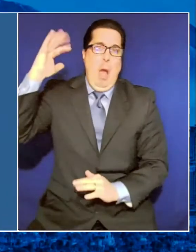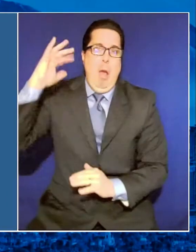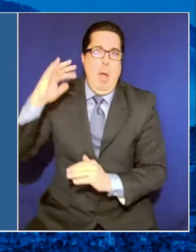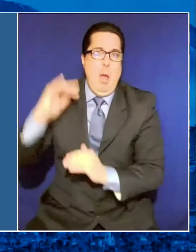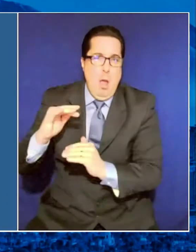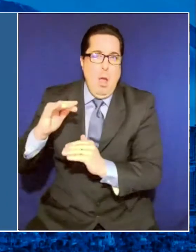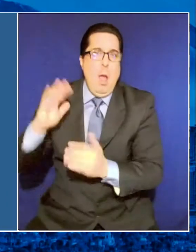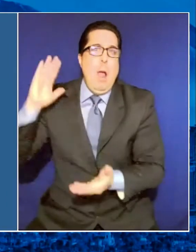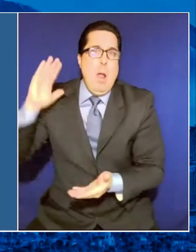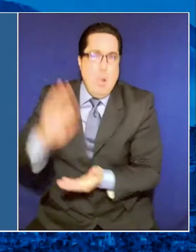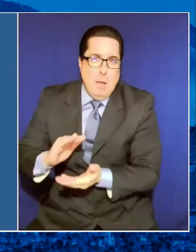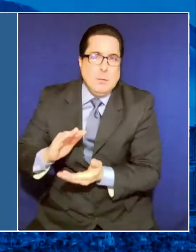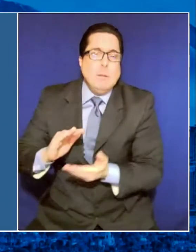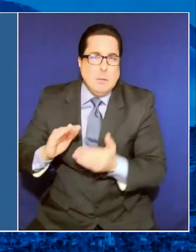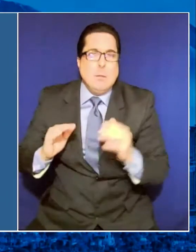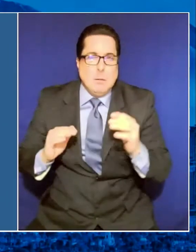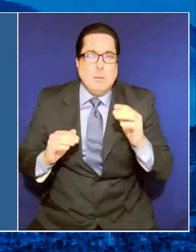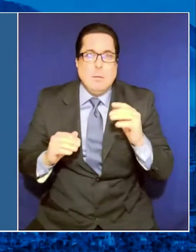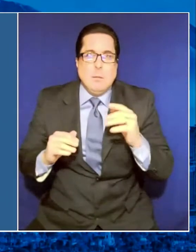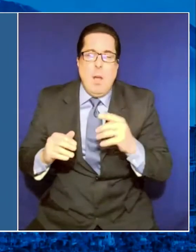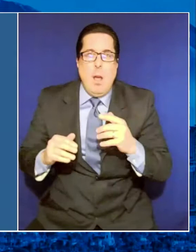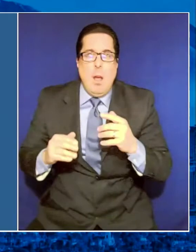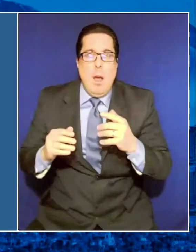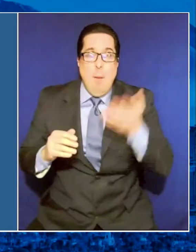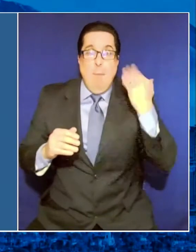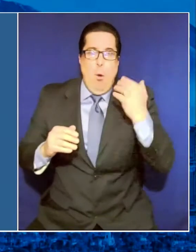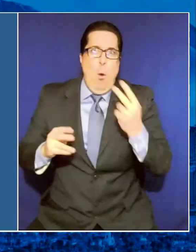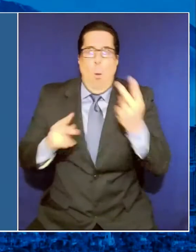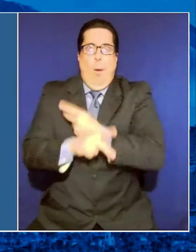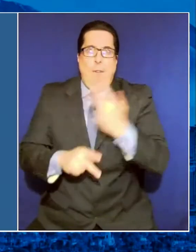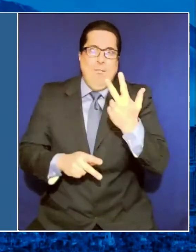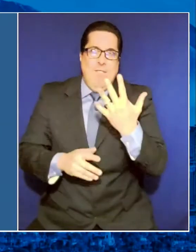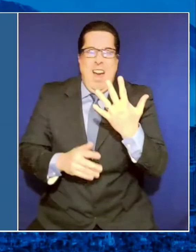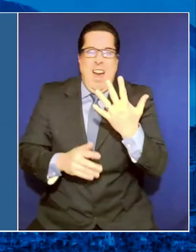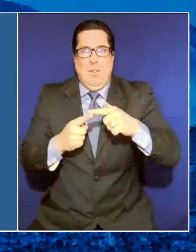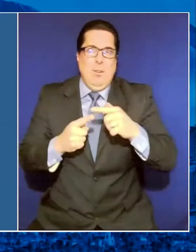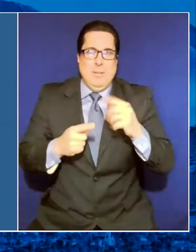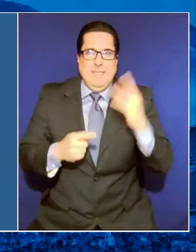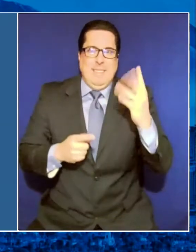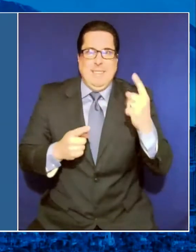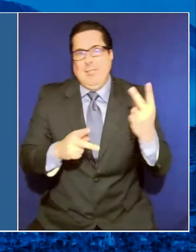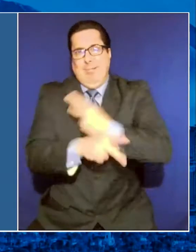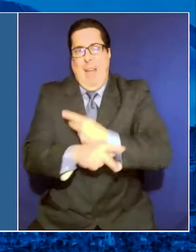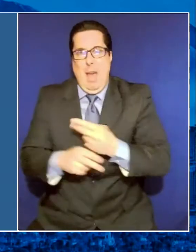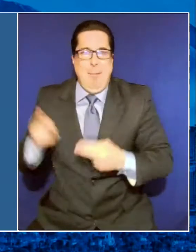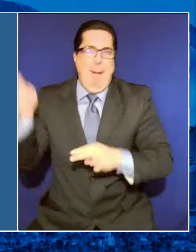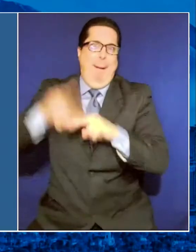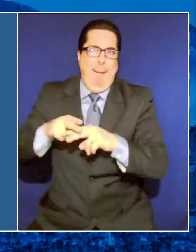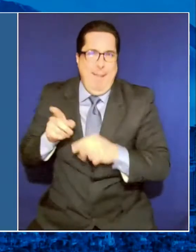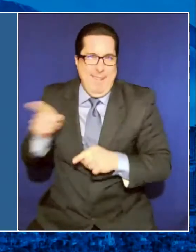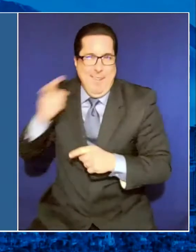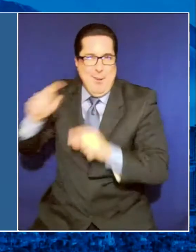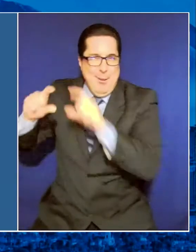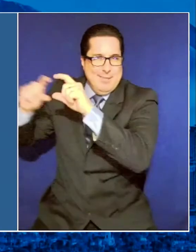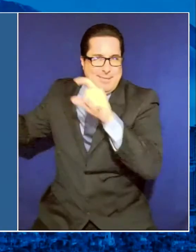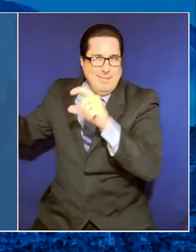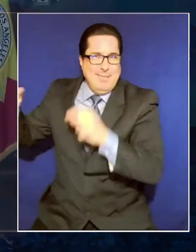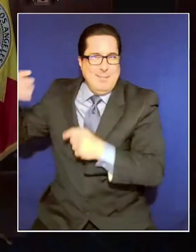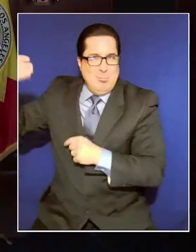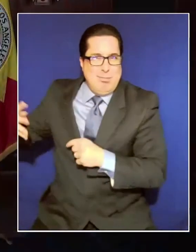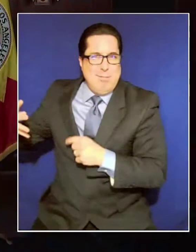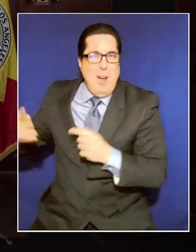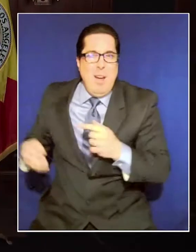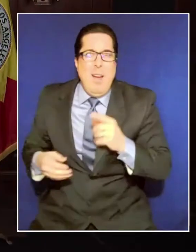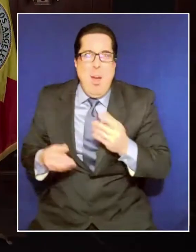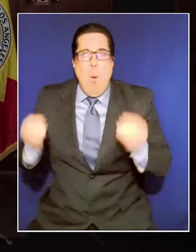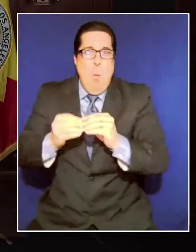times more cases. But we had 141 new deaths, a number we can never normalize, a number we can never